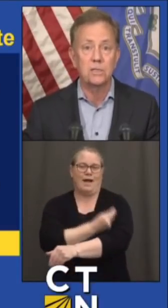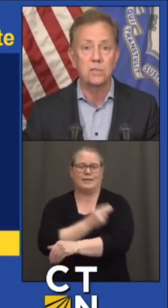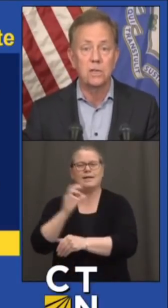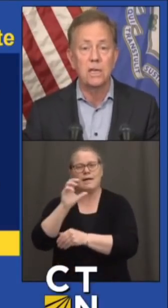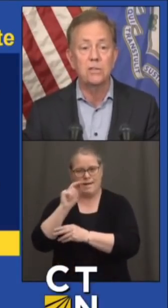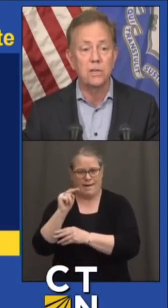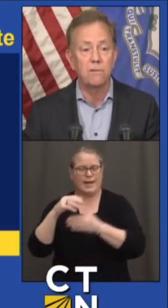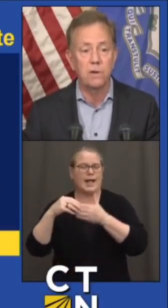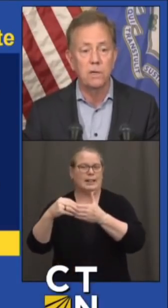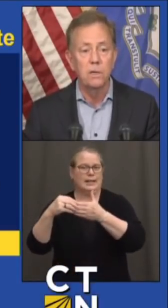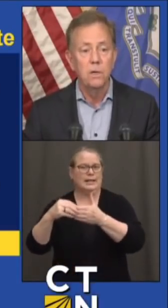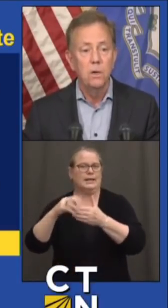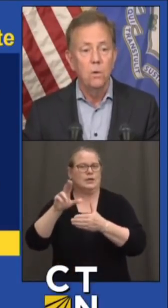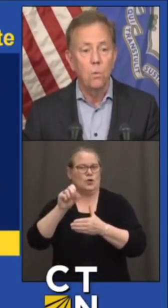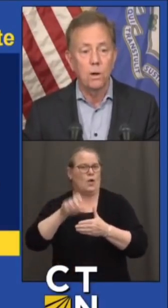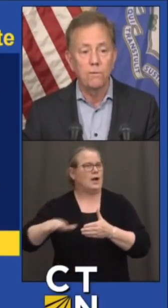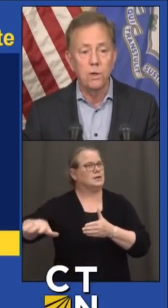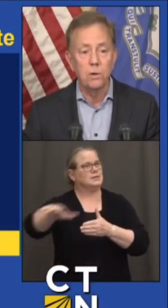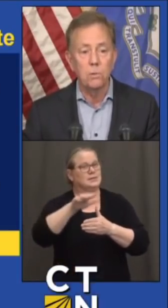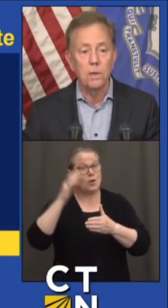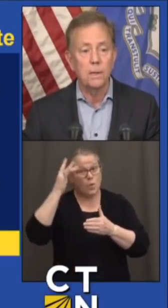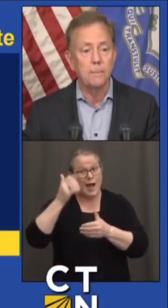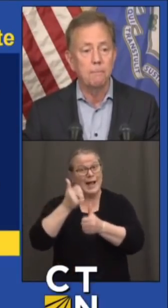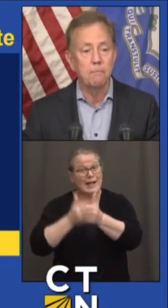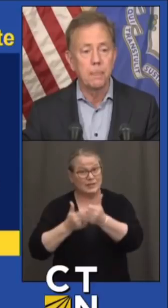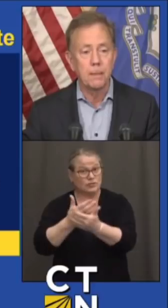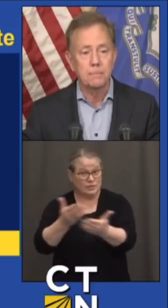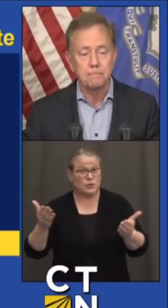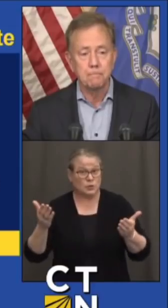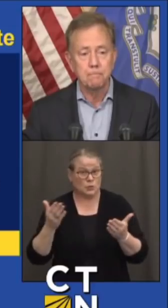that's thanks to each and every one of you.